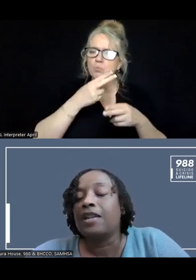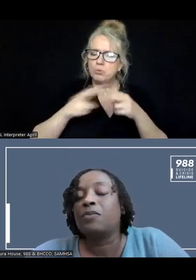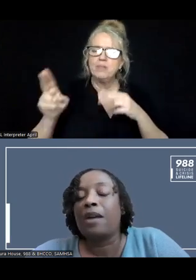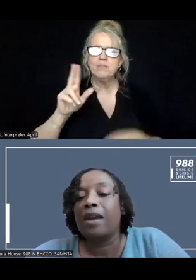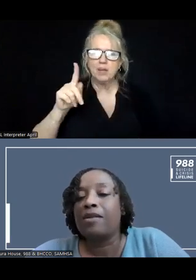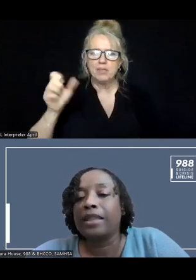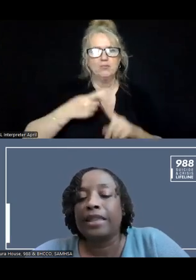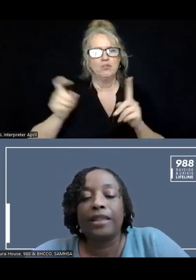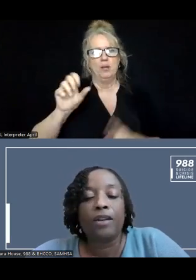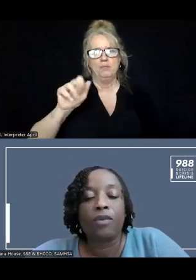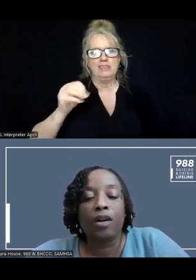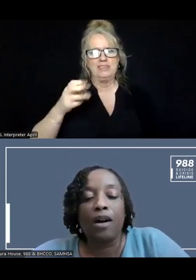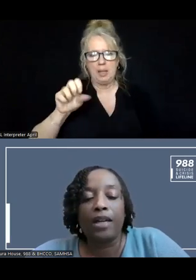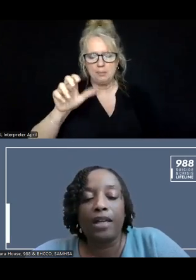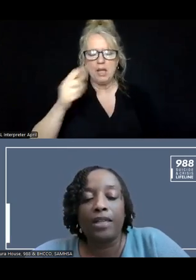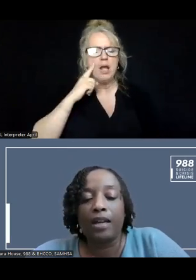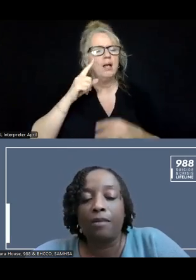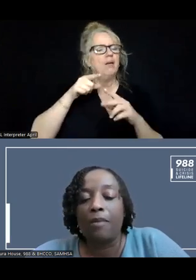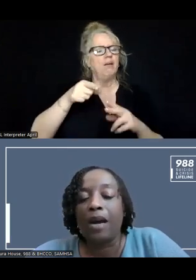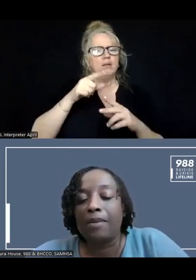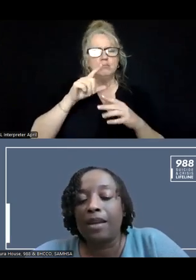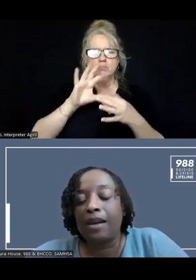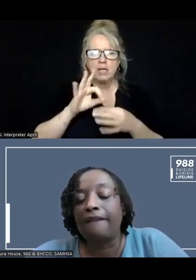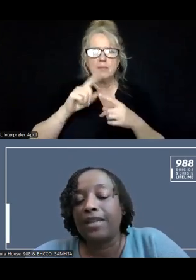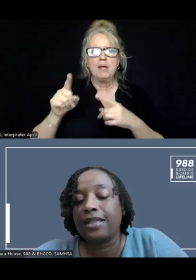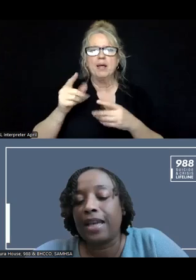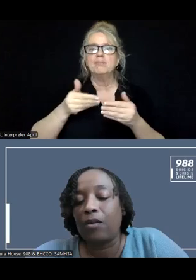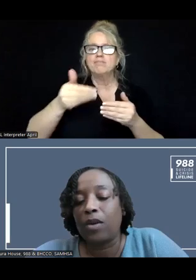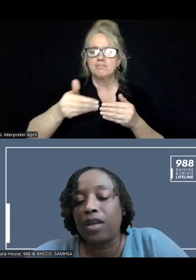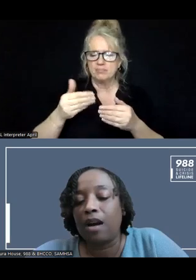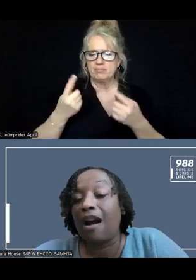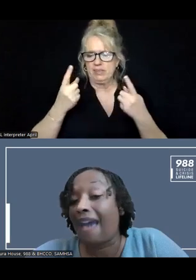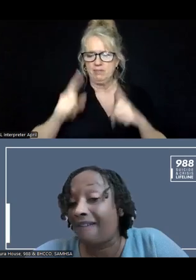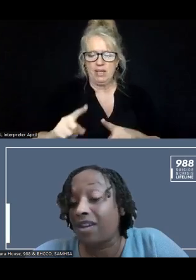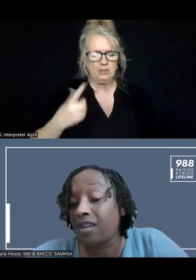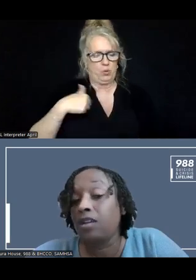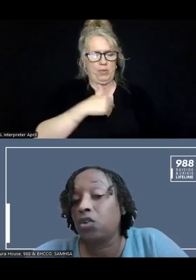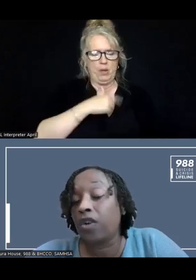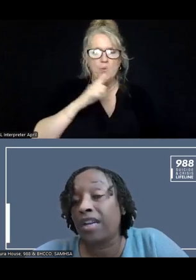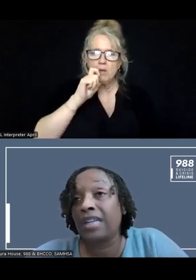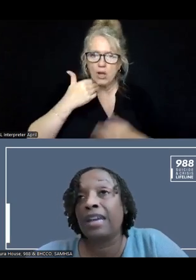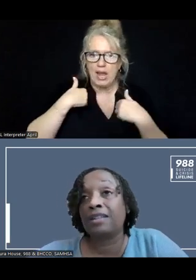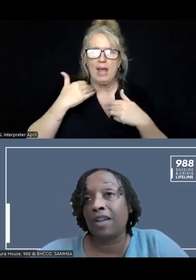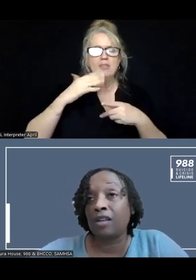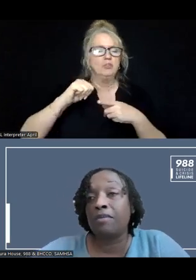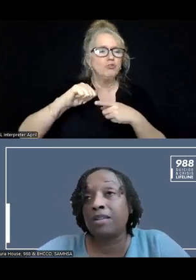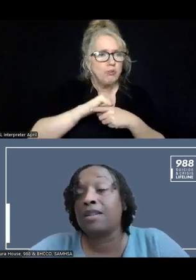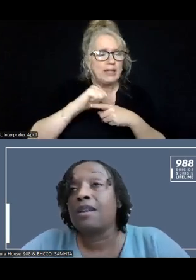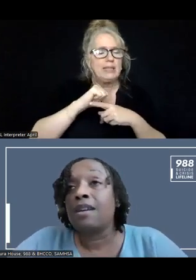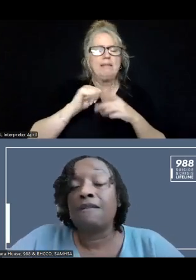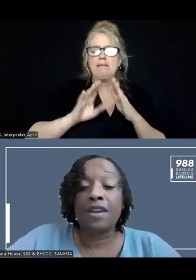and it's primarily regarding some upcoming events that we are having, training and